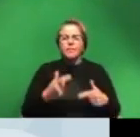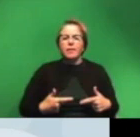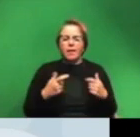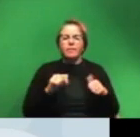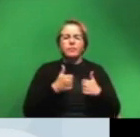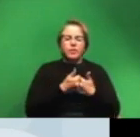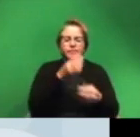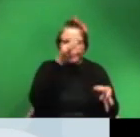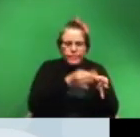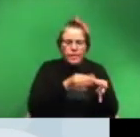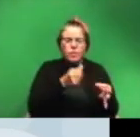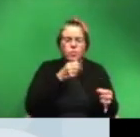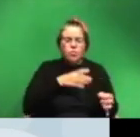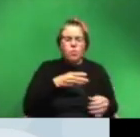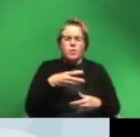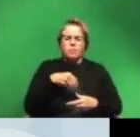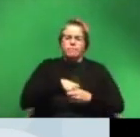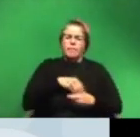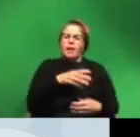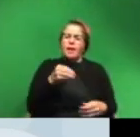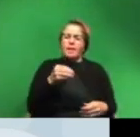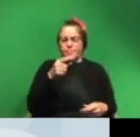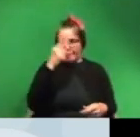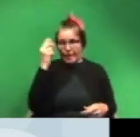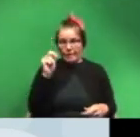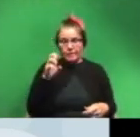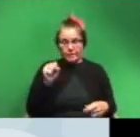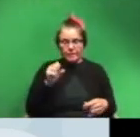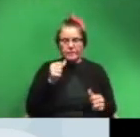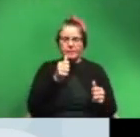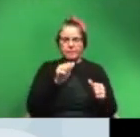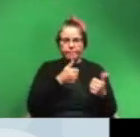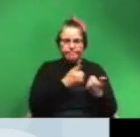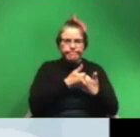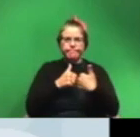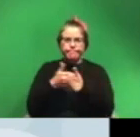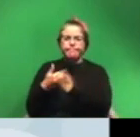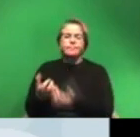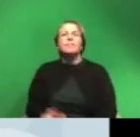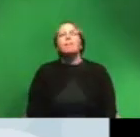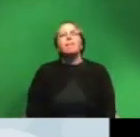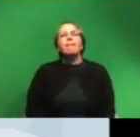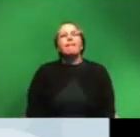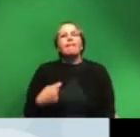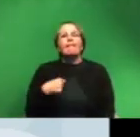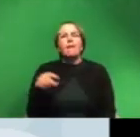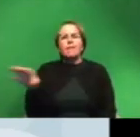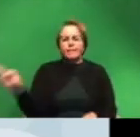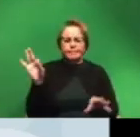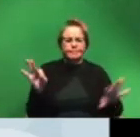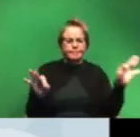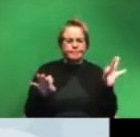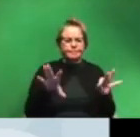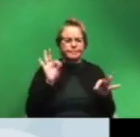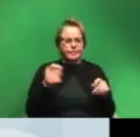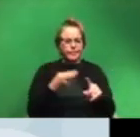womanhood and blackness that she experiences in each of those stages and i really took a lot of the elements that i'd seen a lot of the references i'd